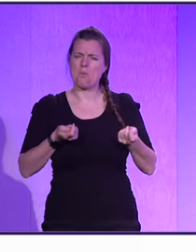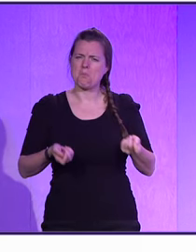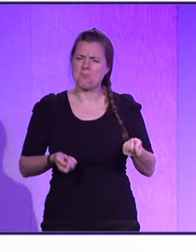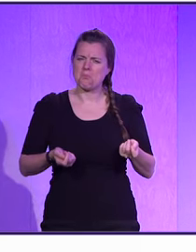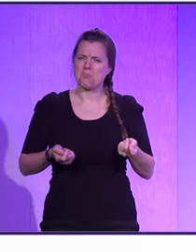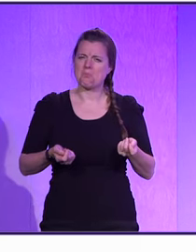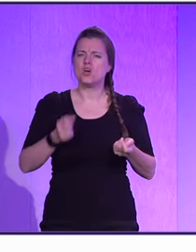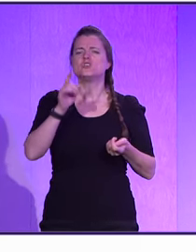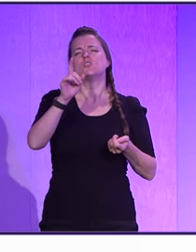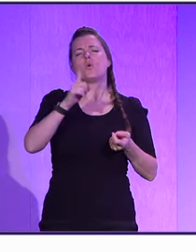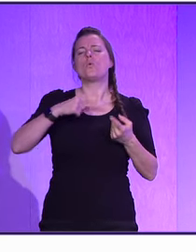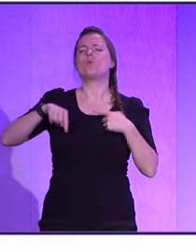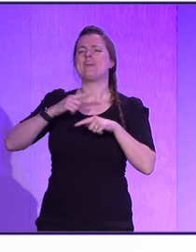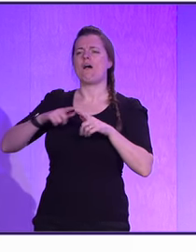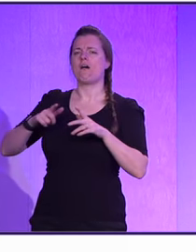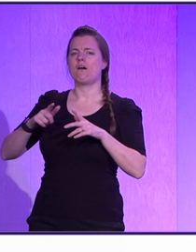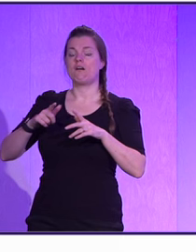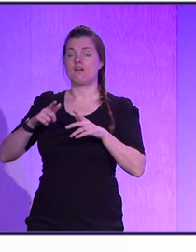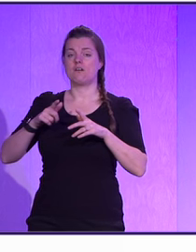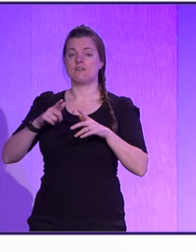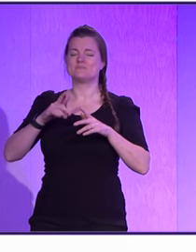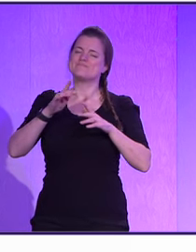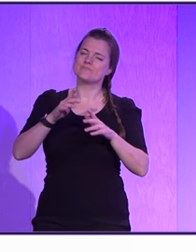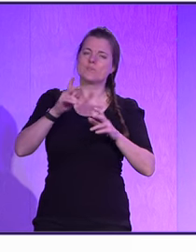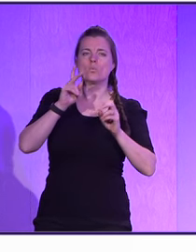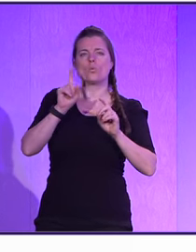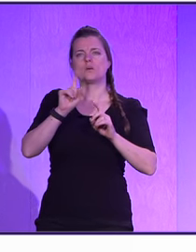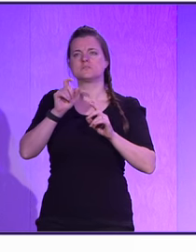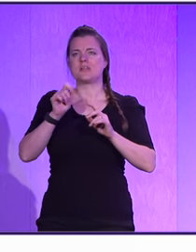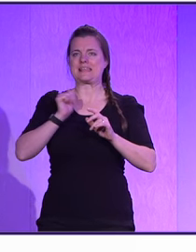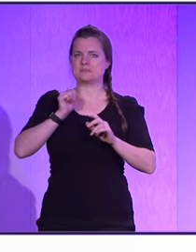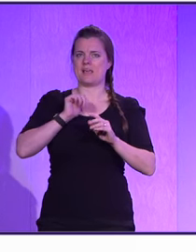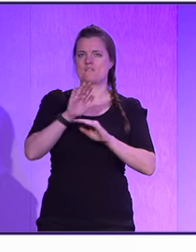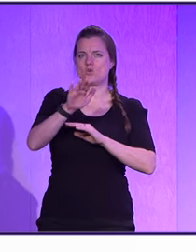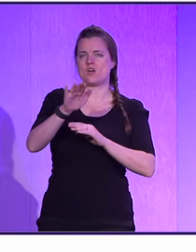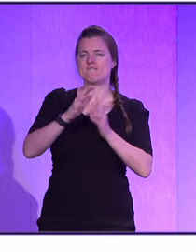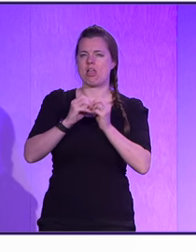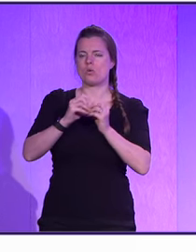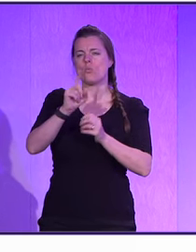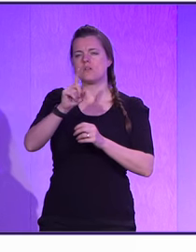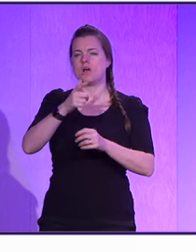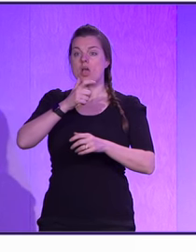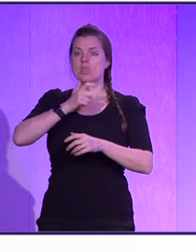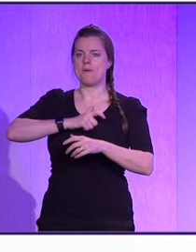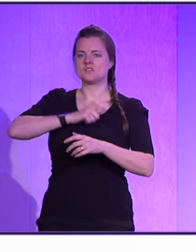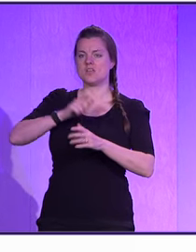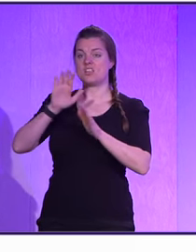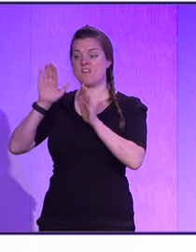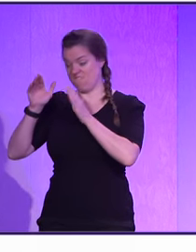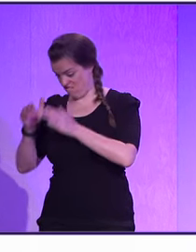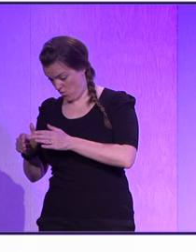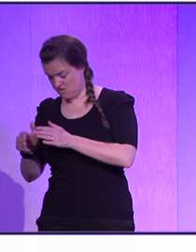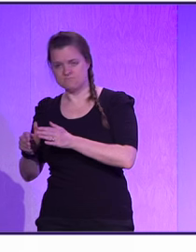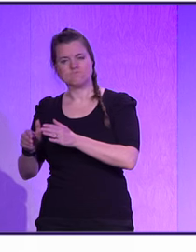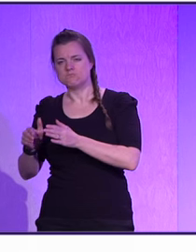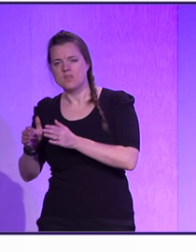T-shaped people going across multiple domains, but I think the point will be is the one that was able